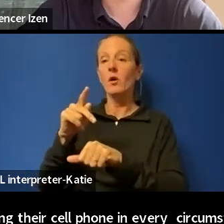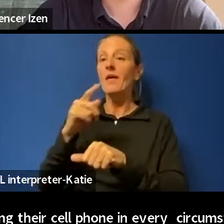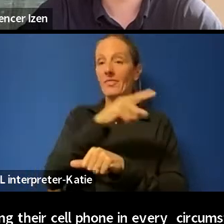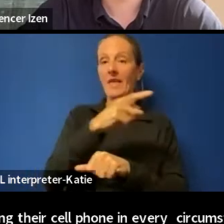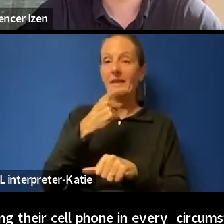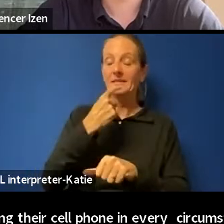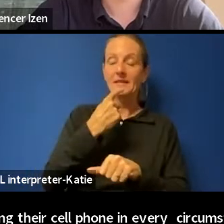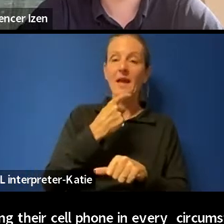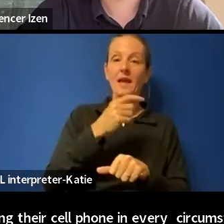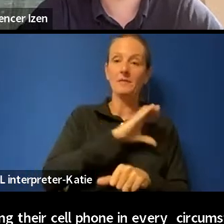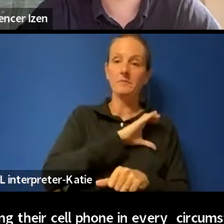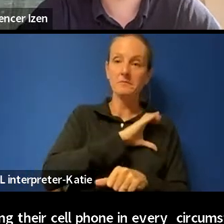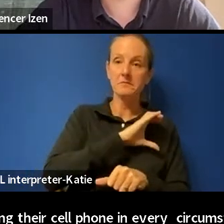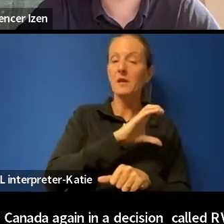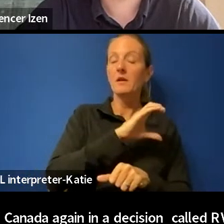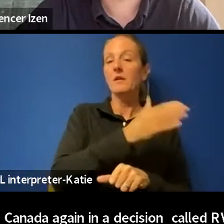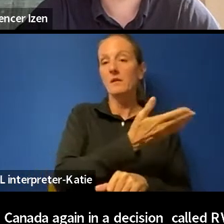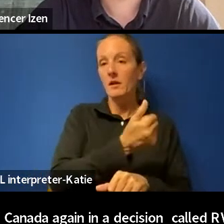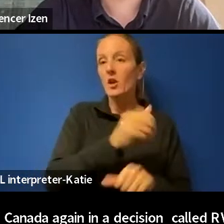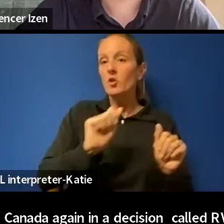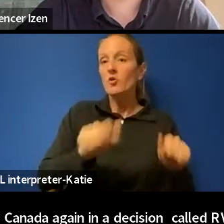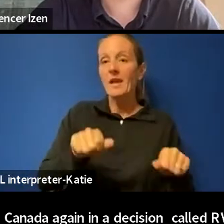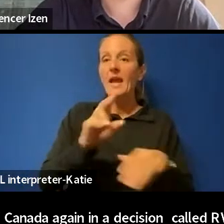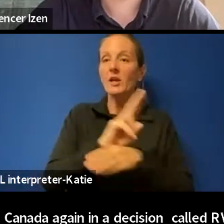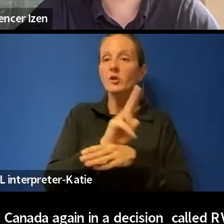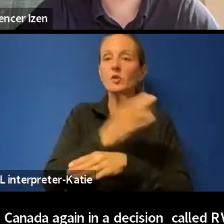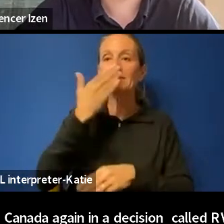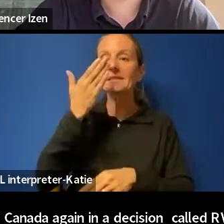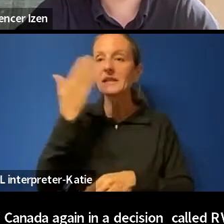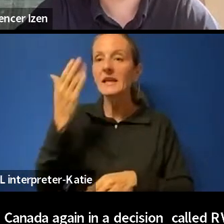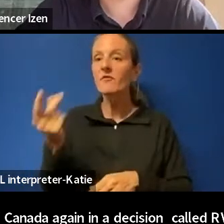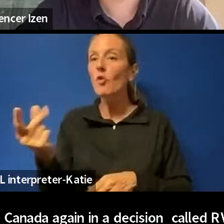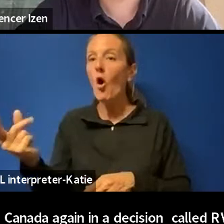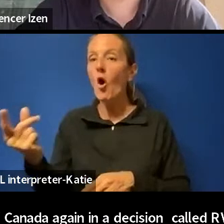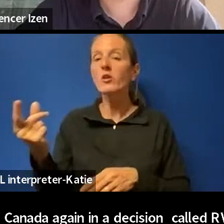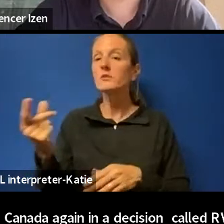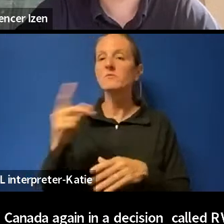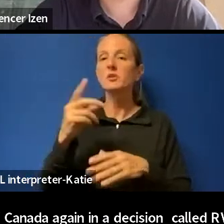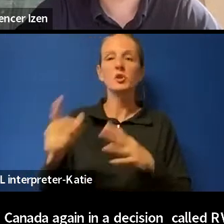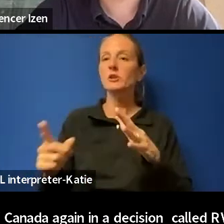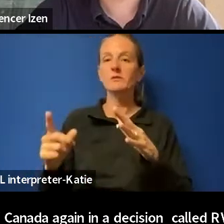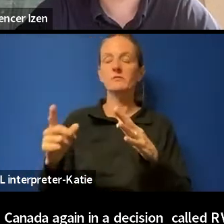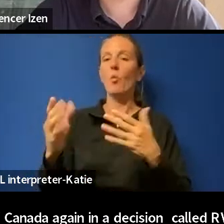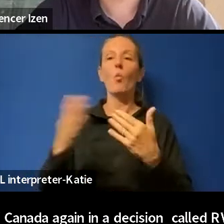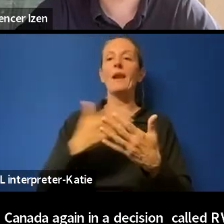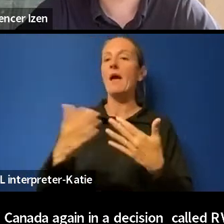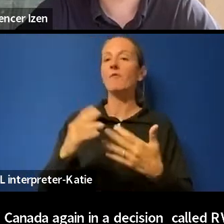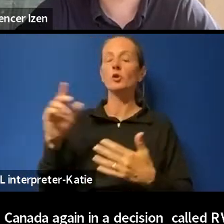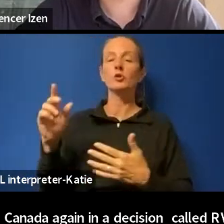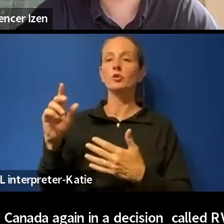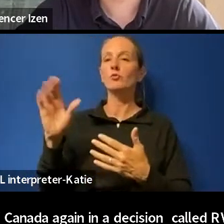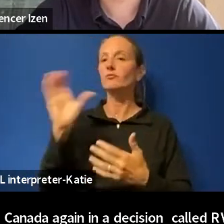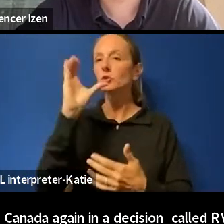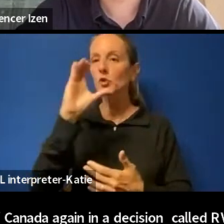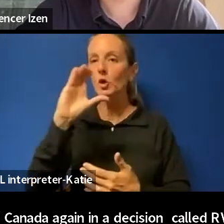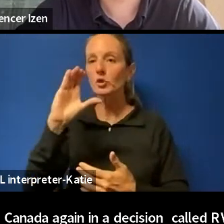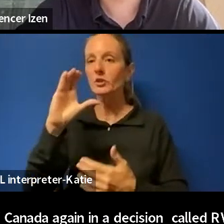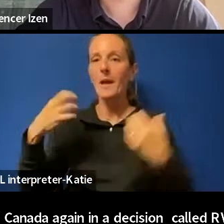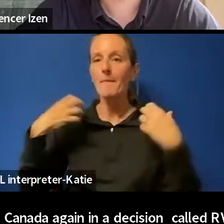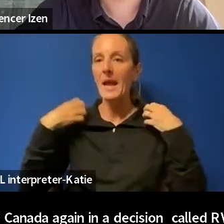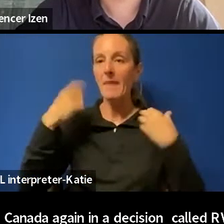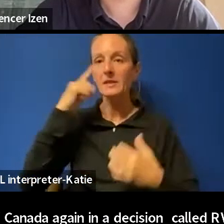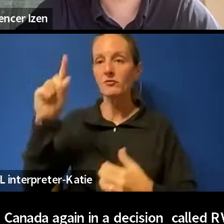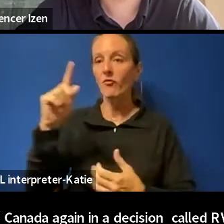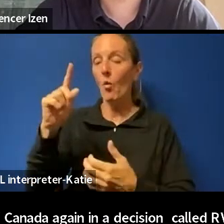the use of sniffer dogs at random to search student backpacks for drugs was not reasonable. RVAM